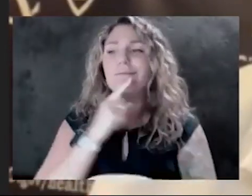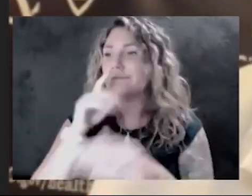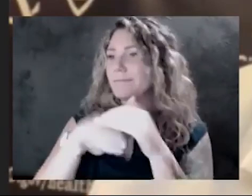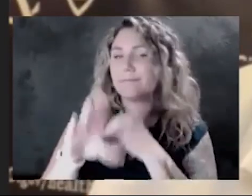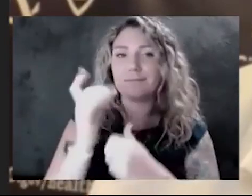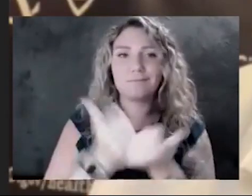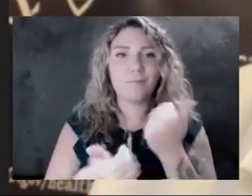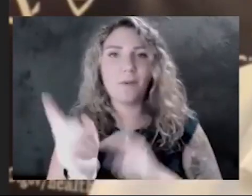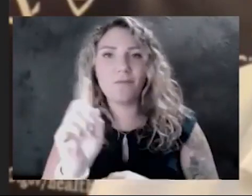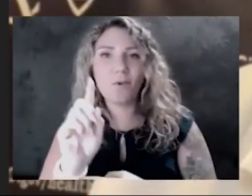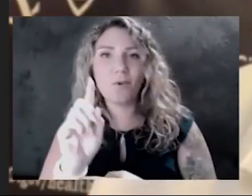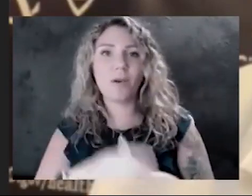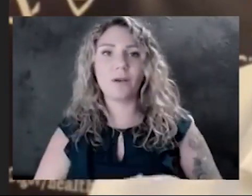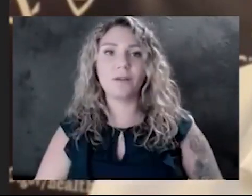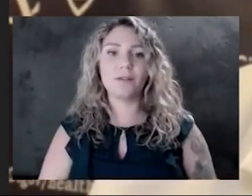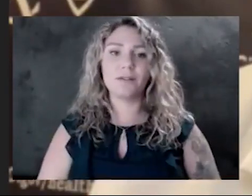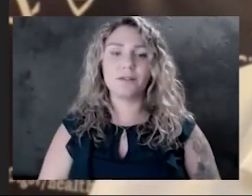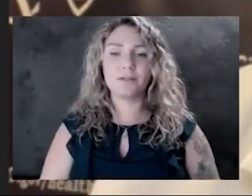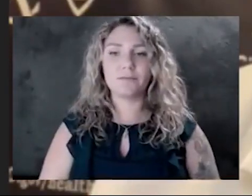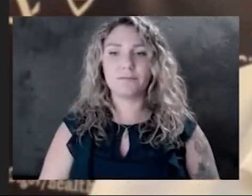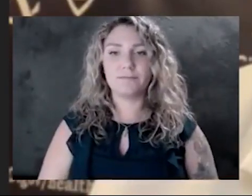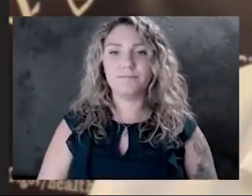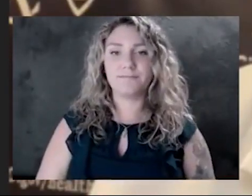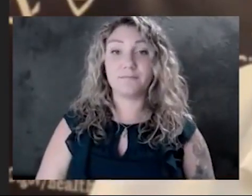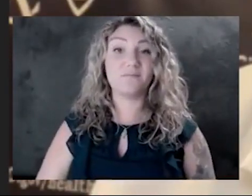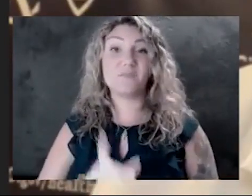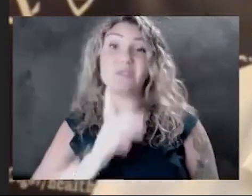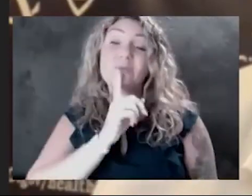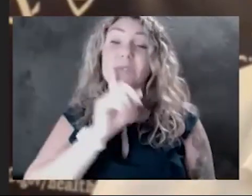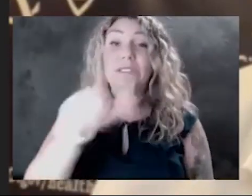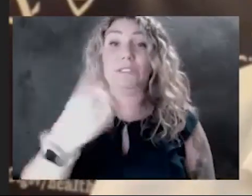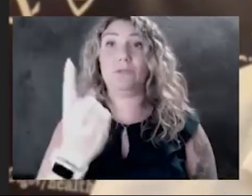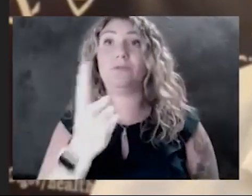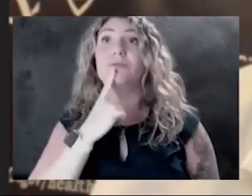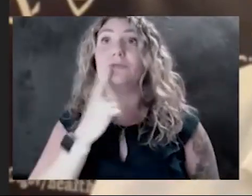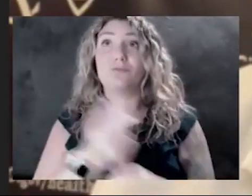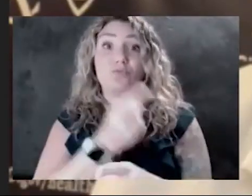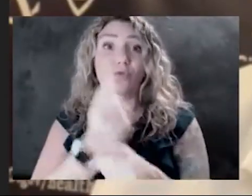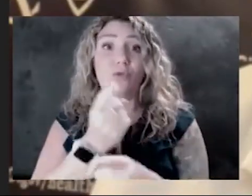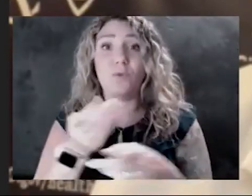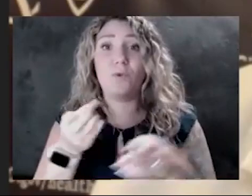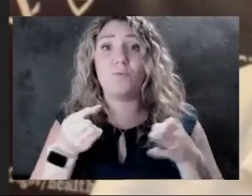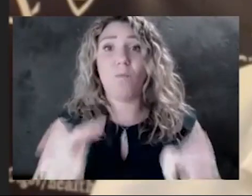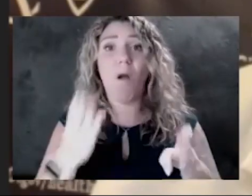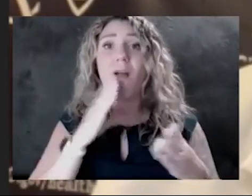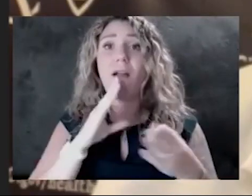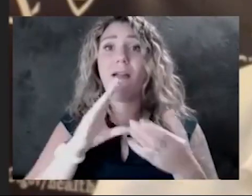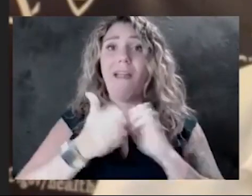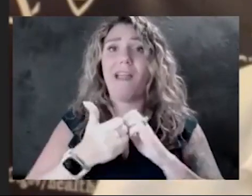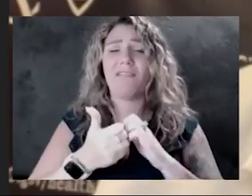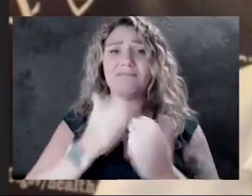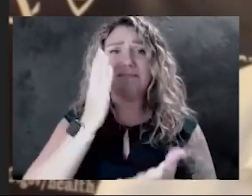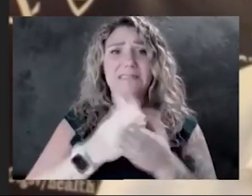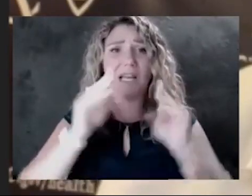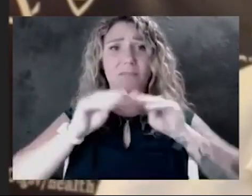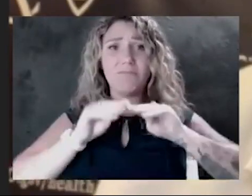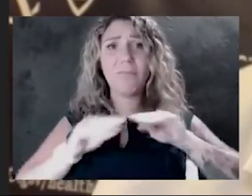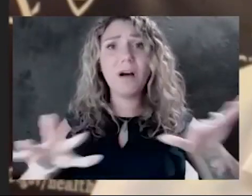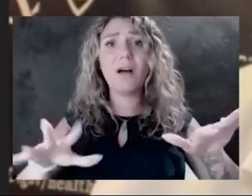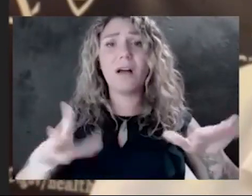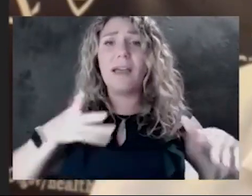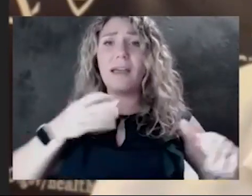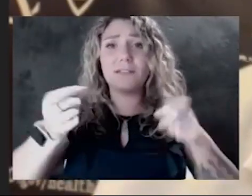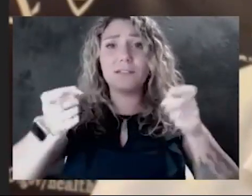So really, the only practical way to get this epidemic back under control until people get vaccinated